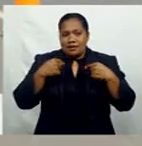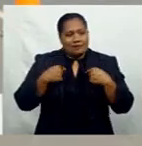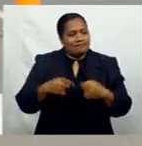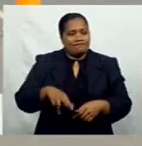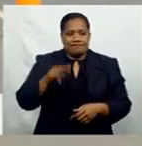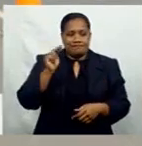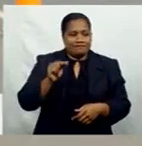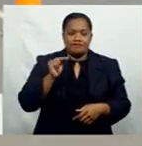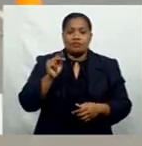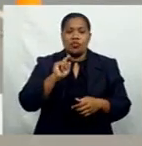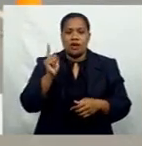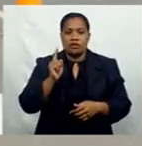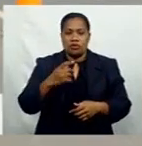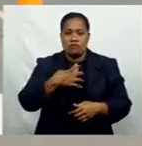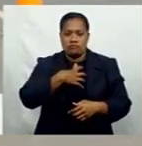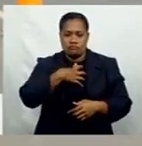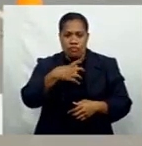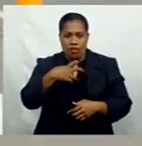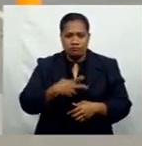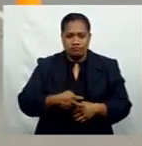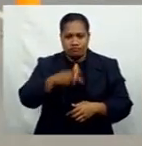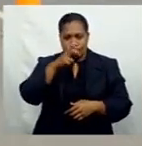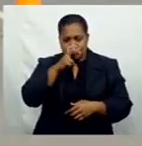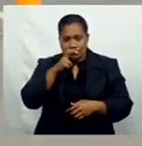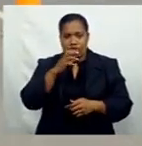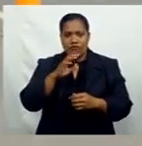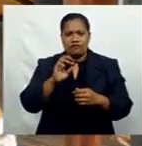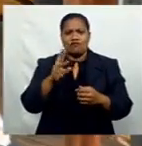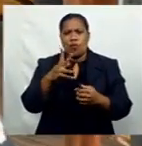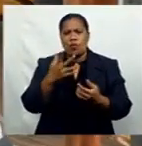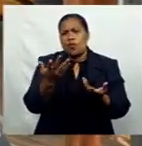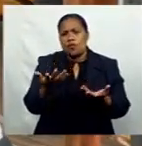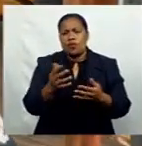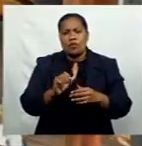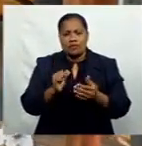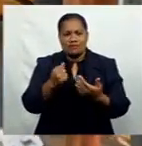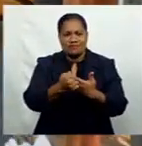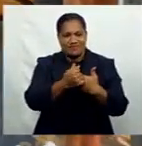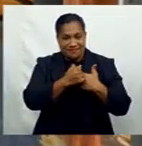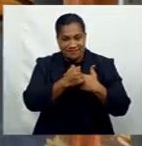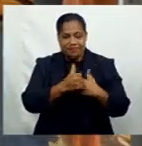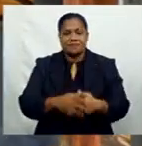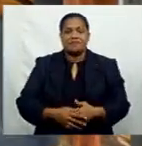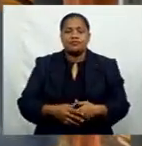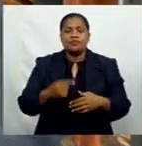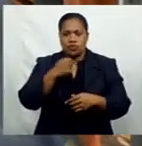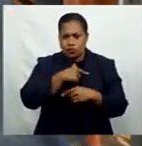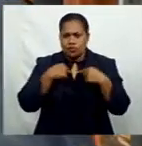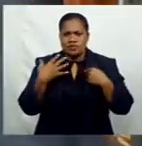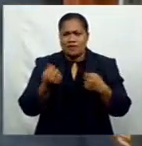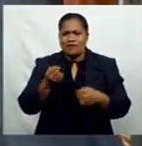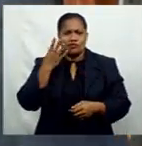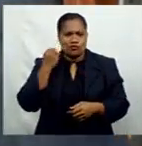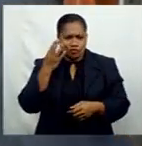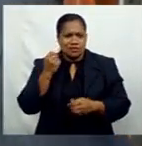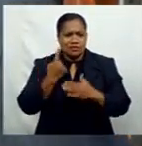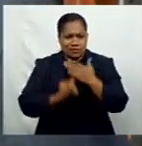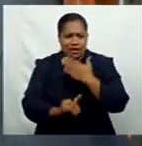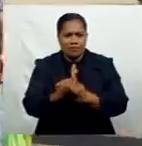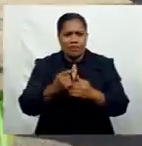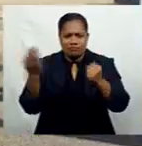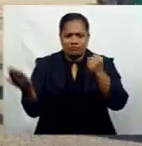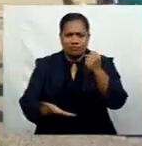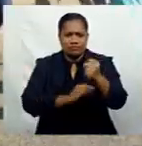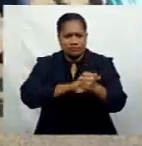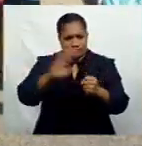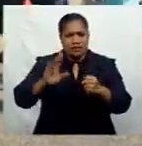precautions. Right now we've got the sugar that is going, pine chips is going, we've got the cane cutting seeds going